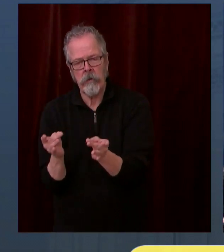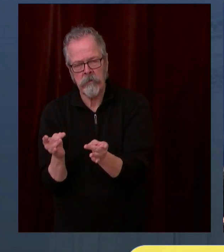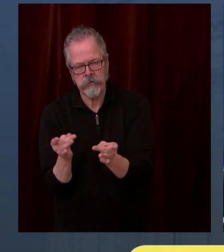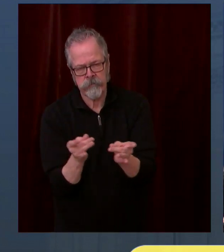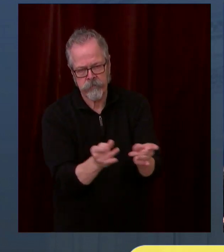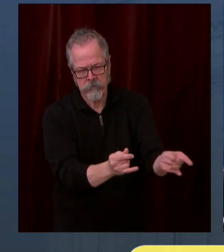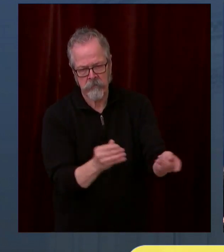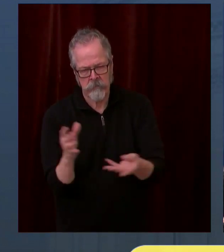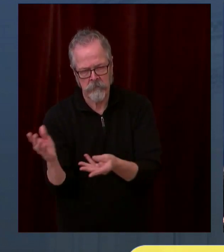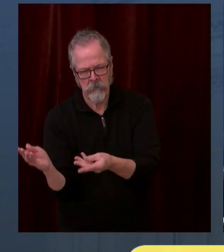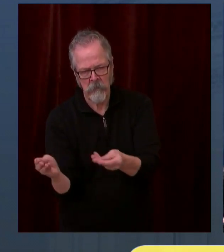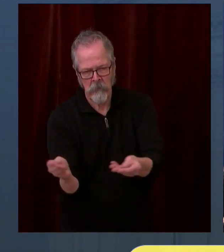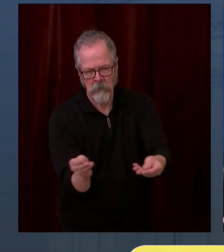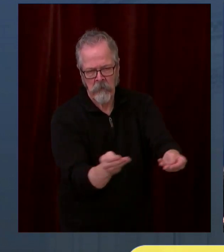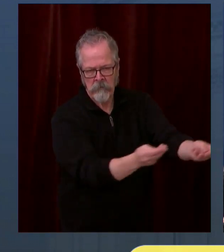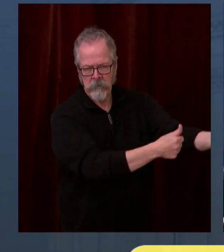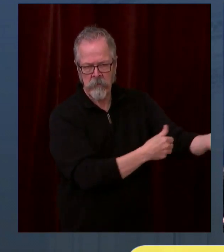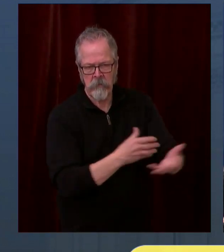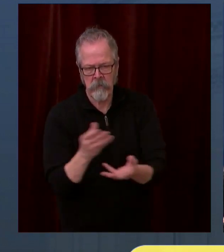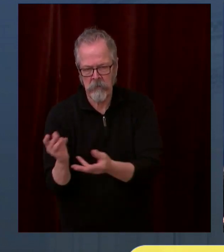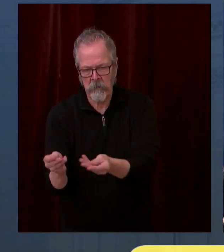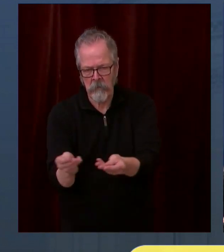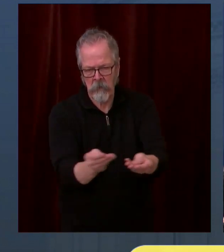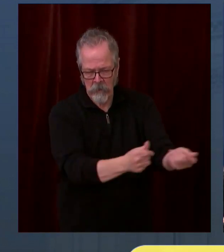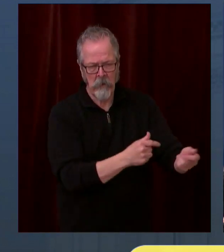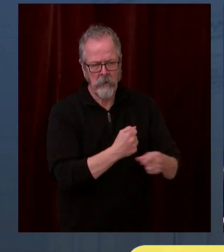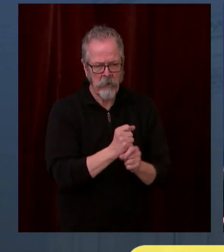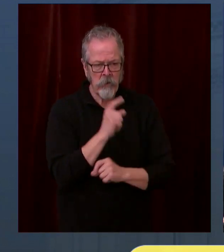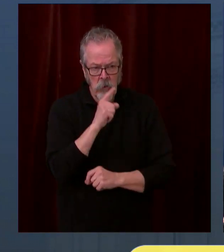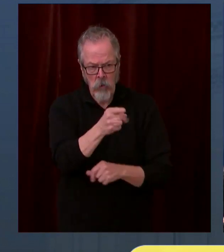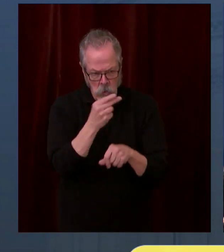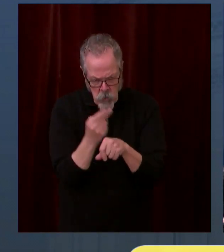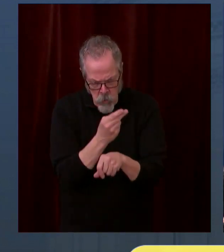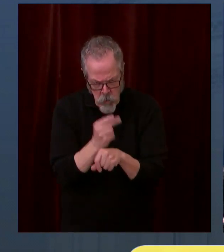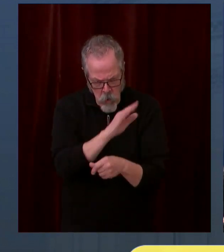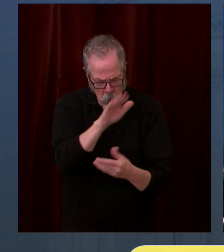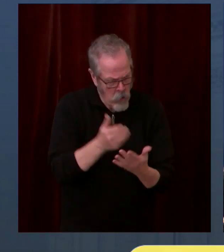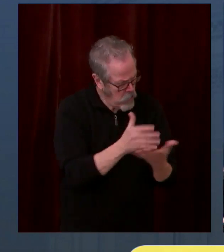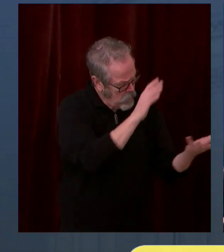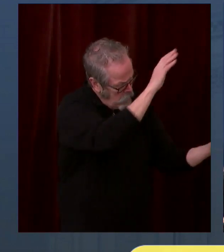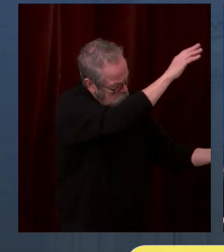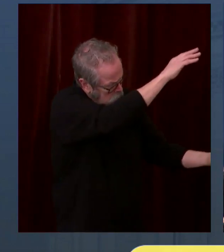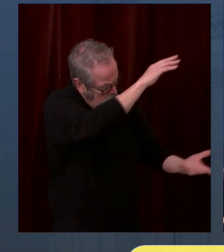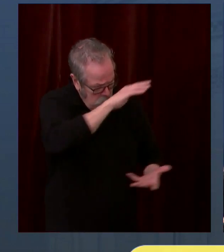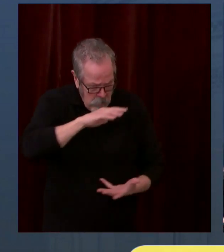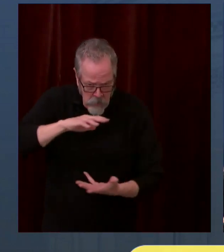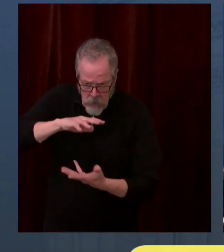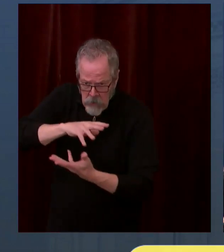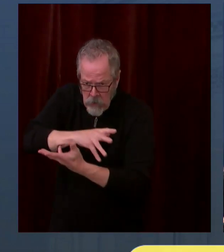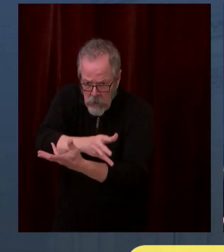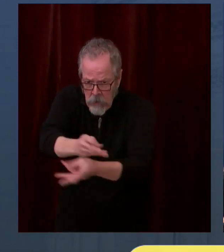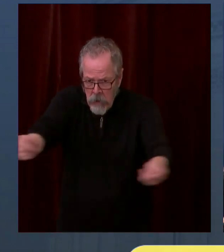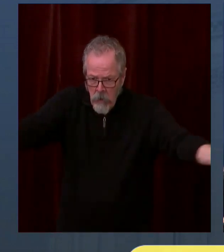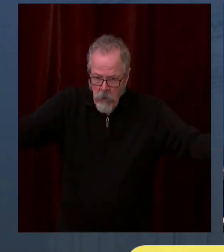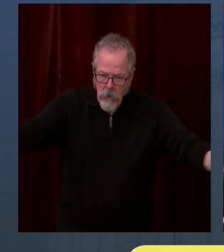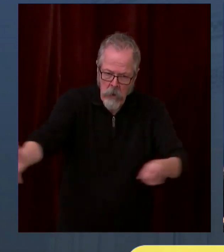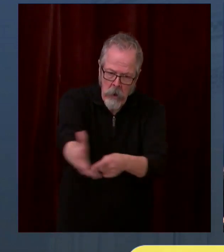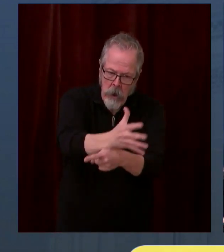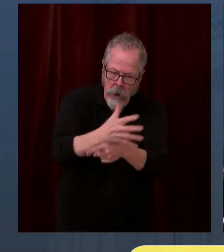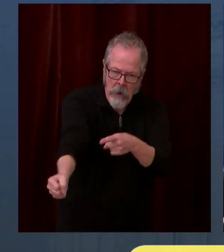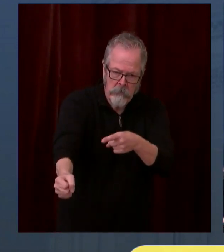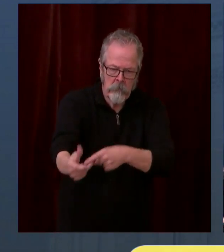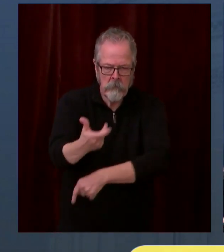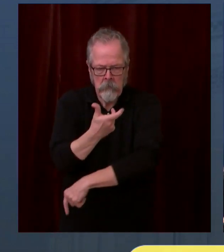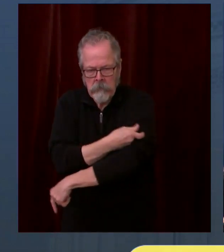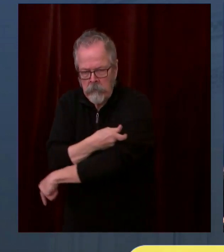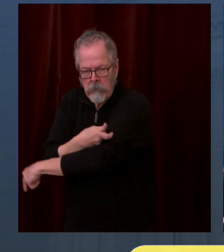will, to make sure that decision making embeds all the things that we have learned and we've adopted whole new measures and